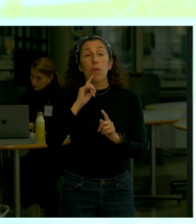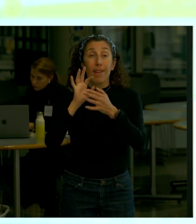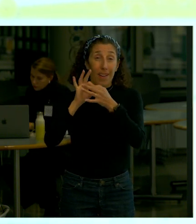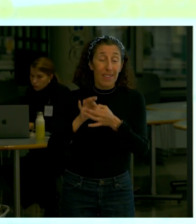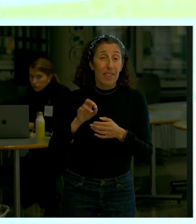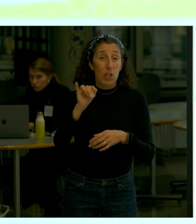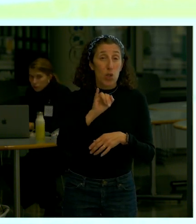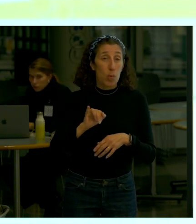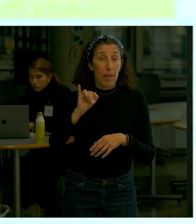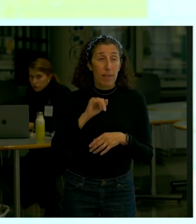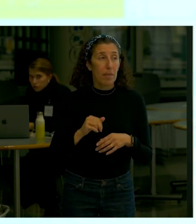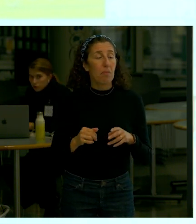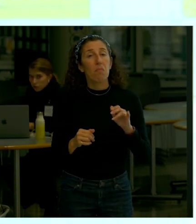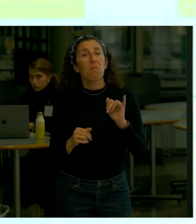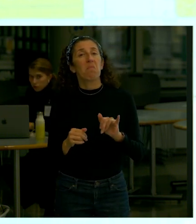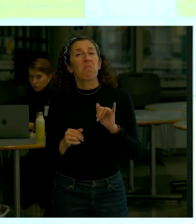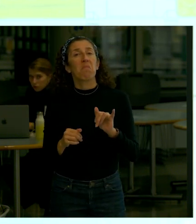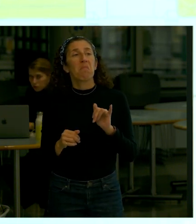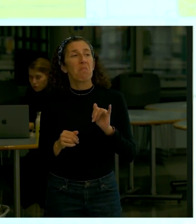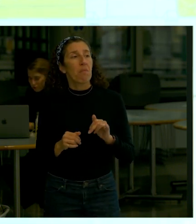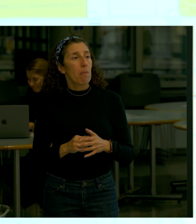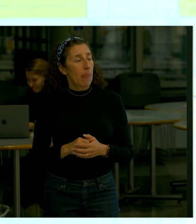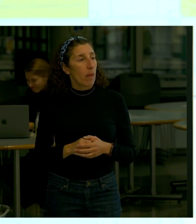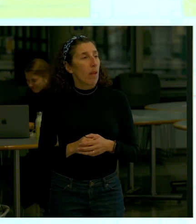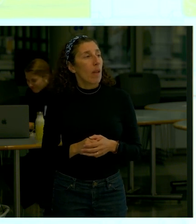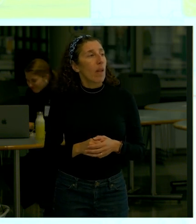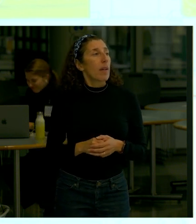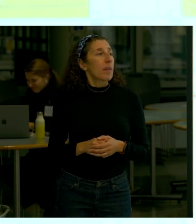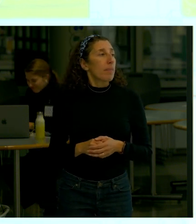for insurance or that used to be blocked and no trees